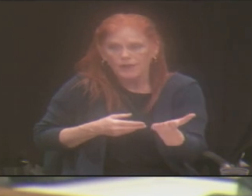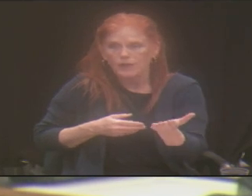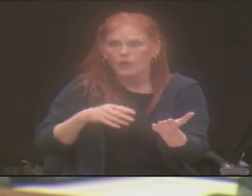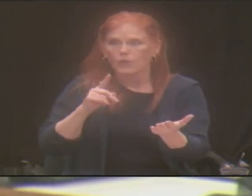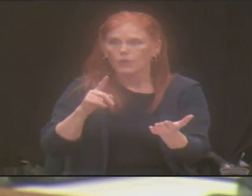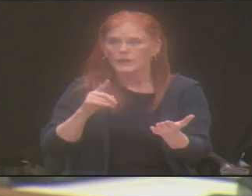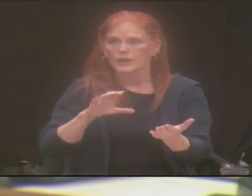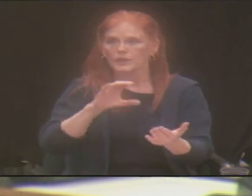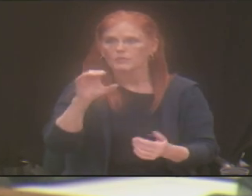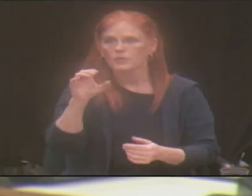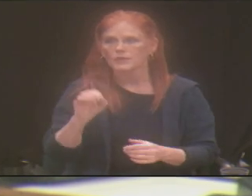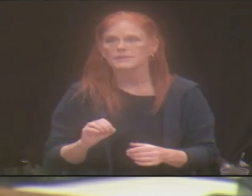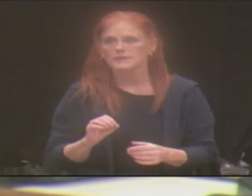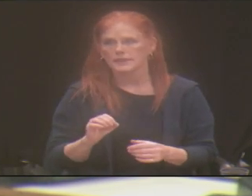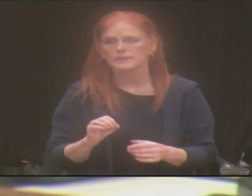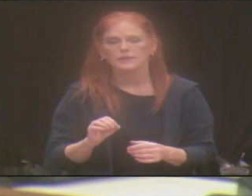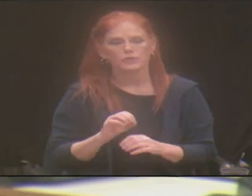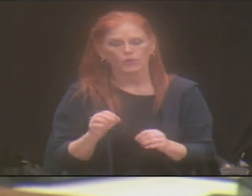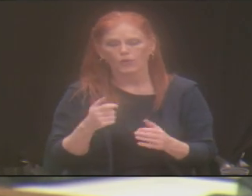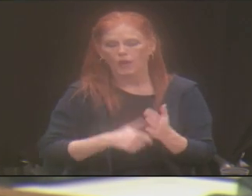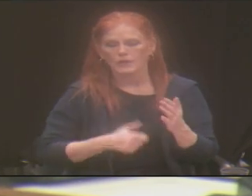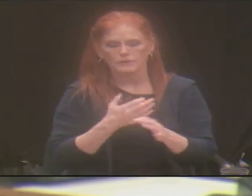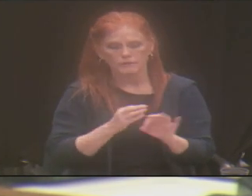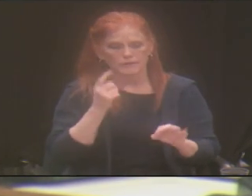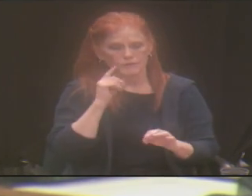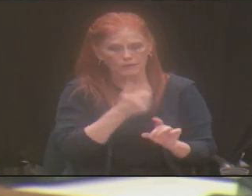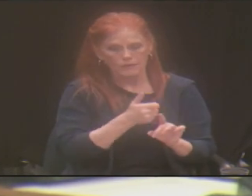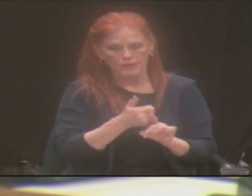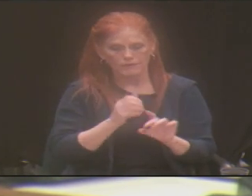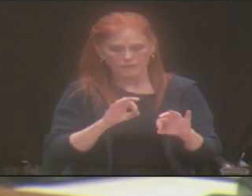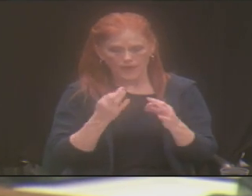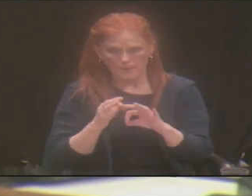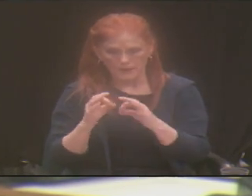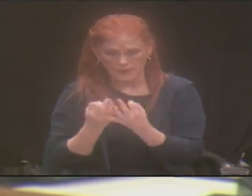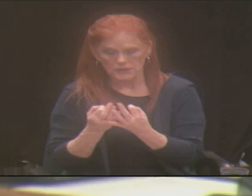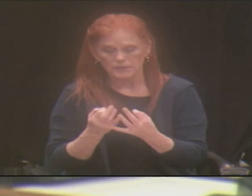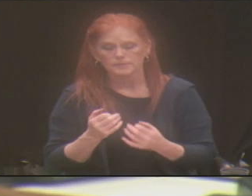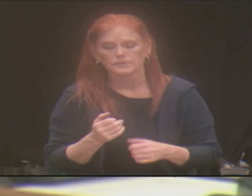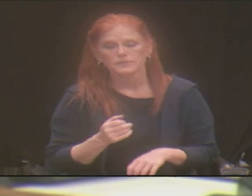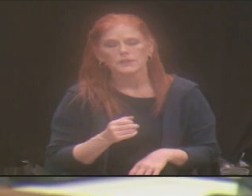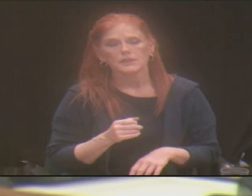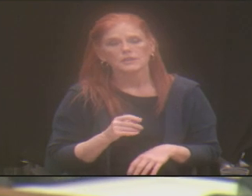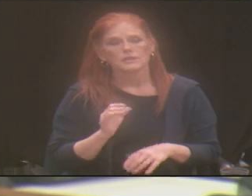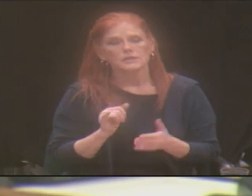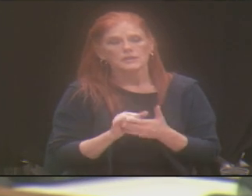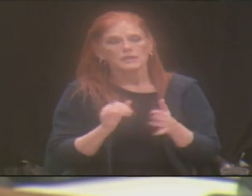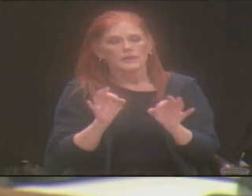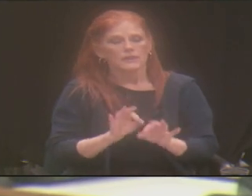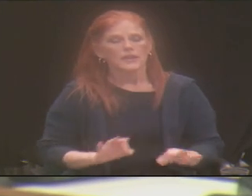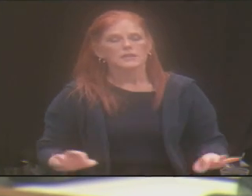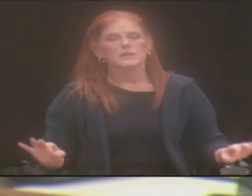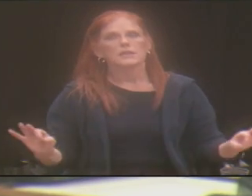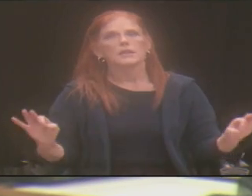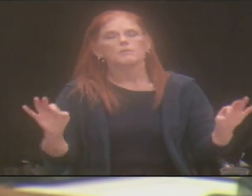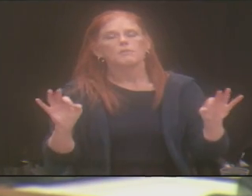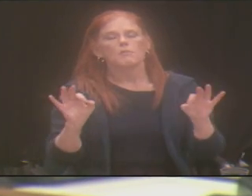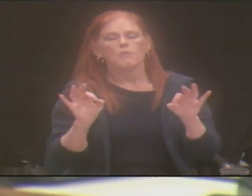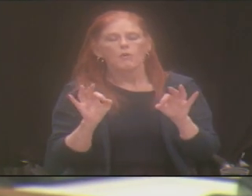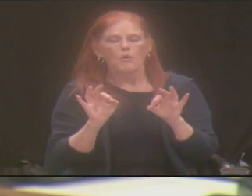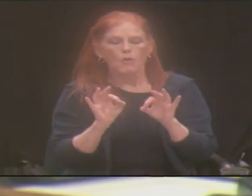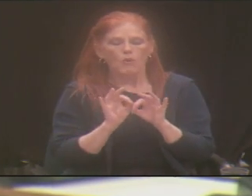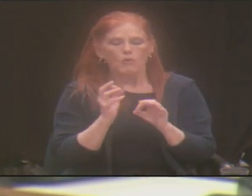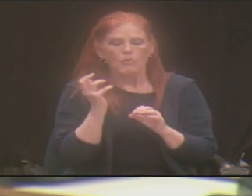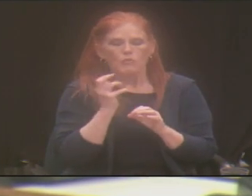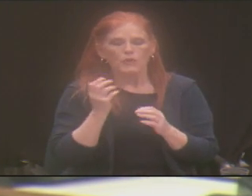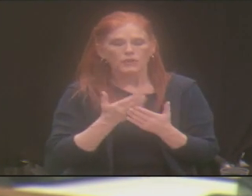absolutely free to them and their families. And so that is, it's a huge monster thing that